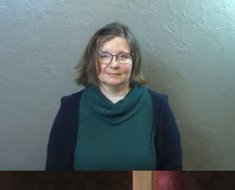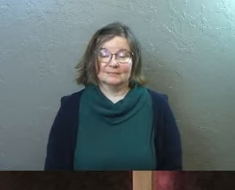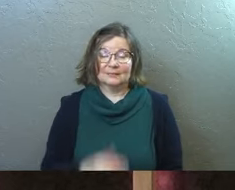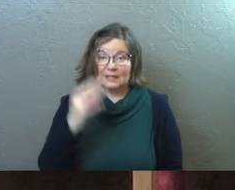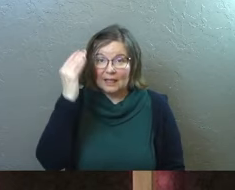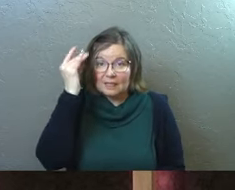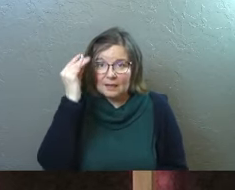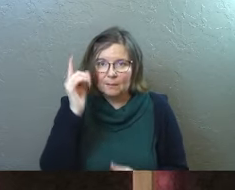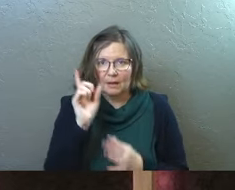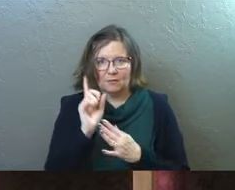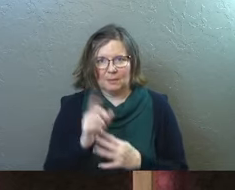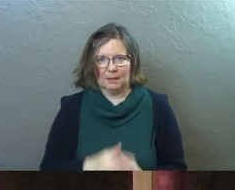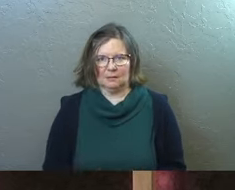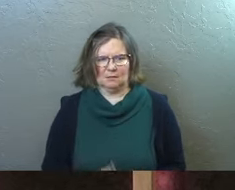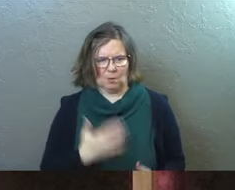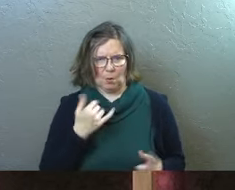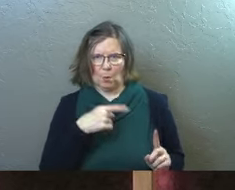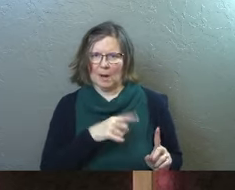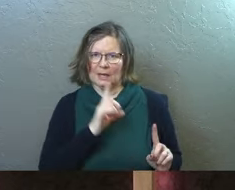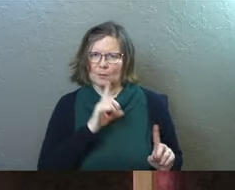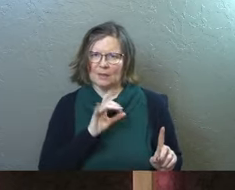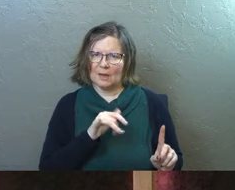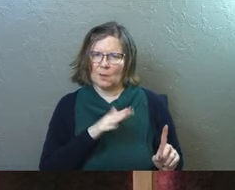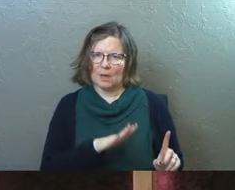Think about it. Why?